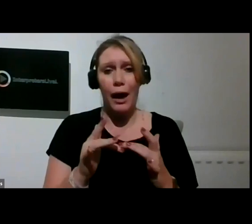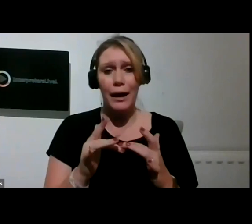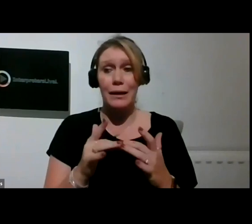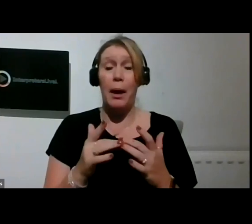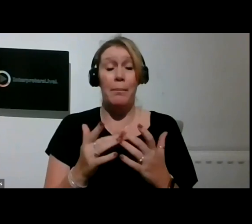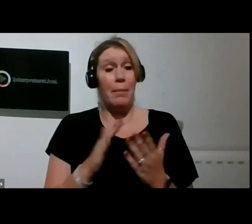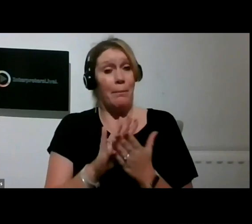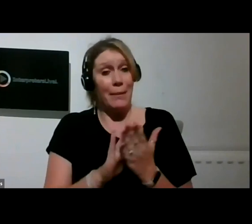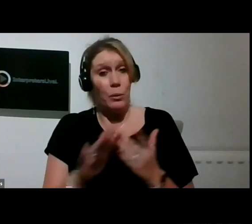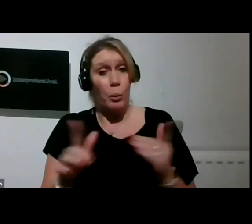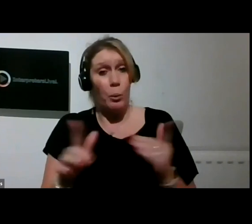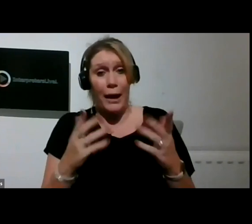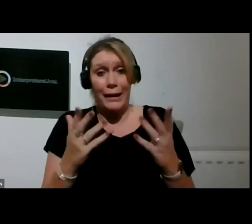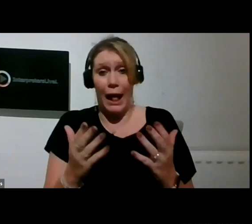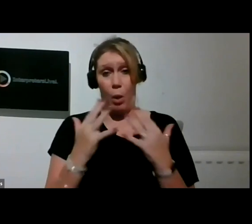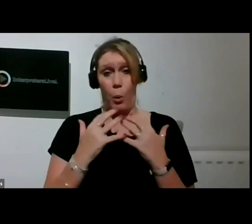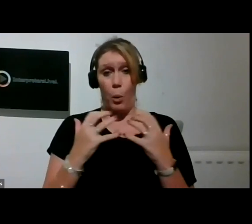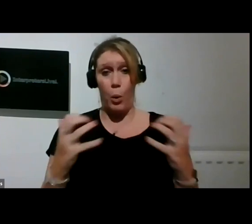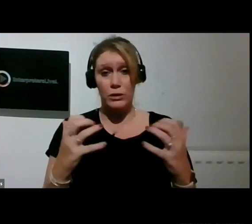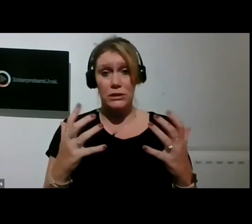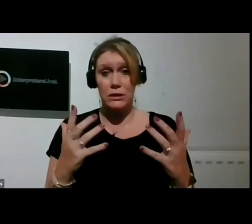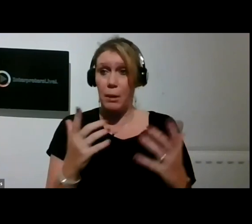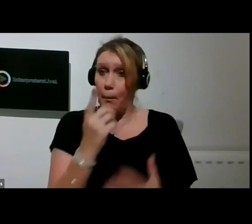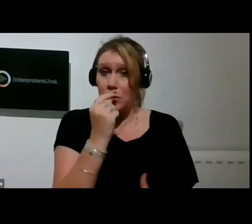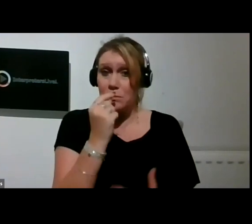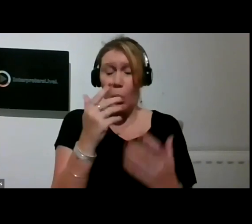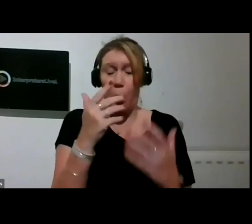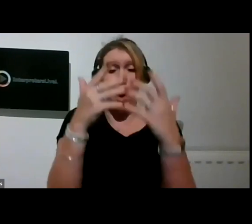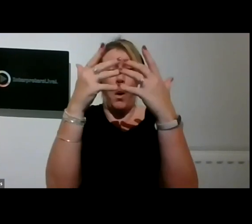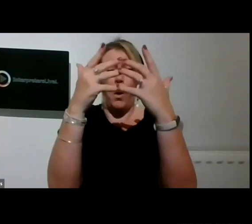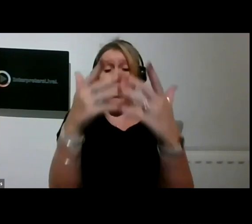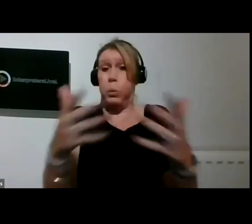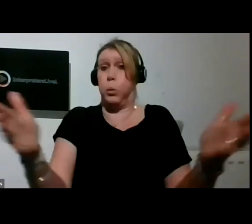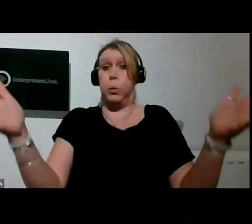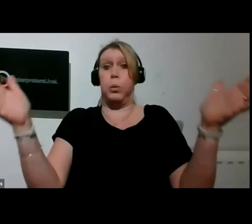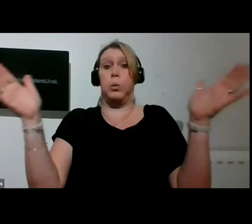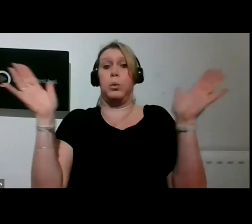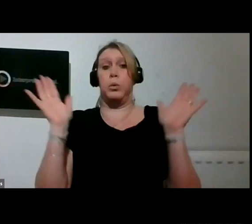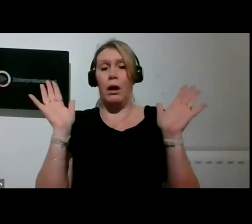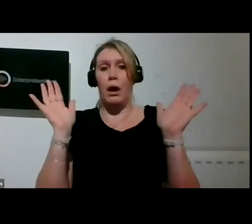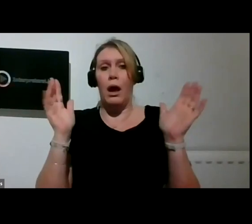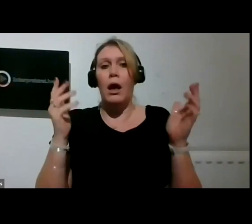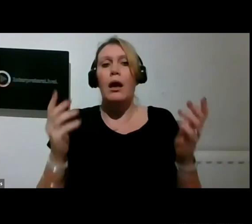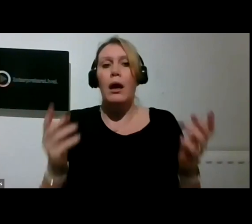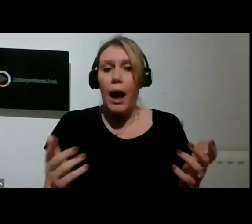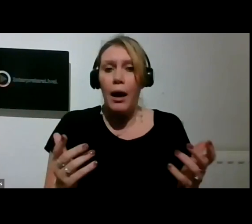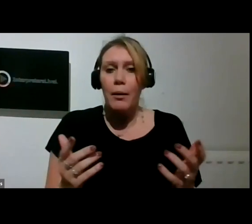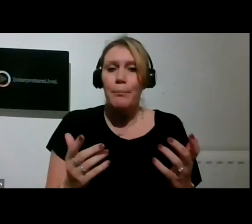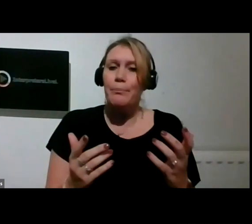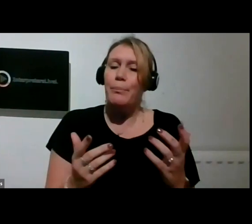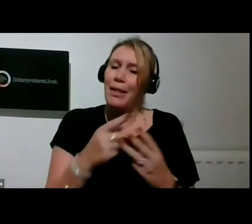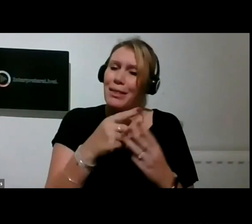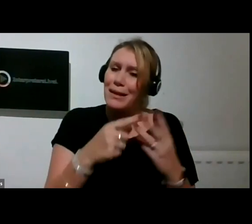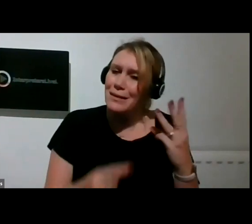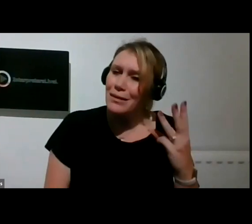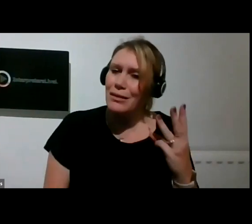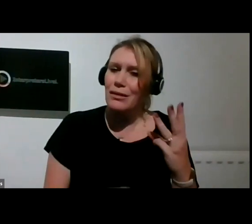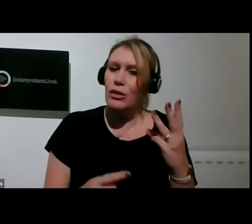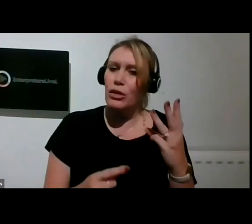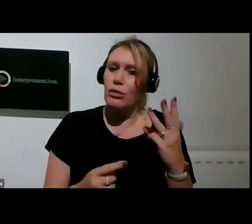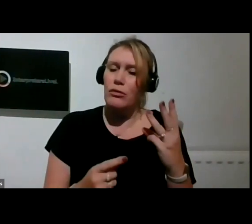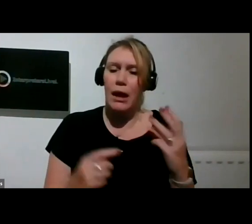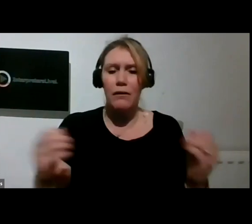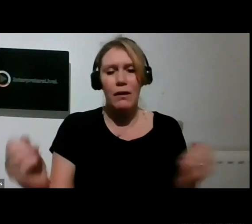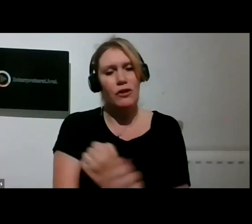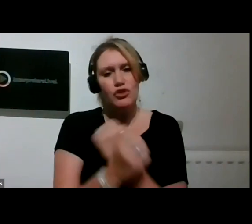but at the same time as the audience experience being fundamentally different. These are three exceptionally strong and vibrant exhibitions